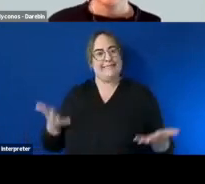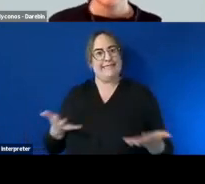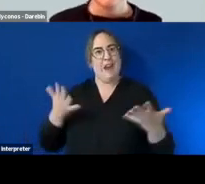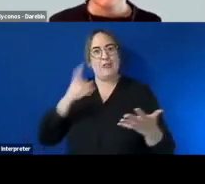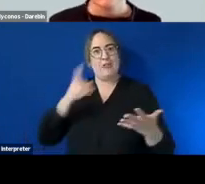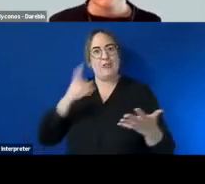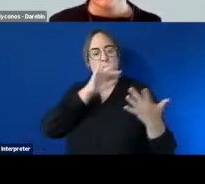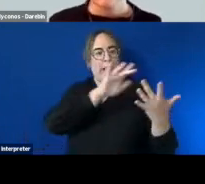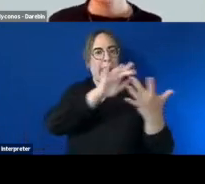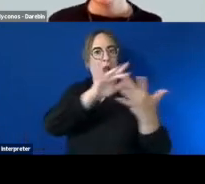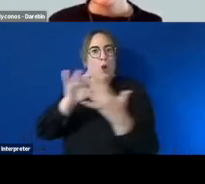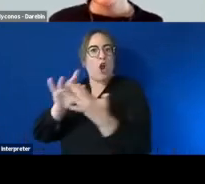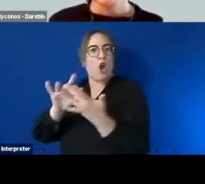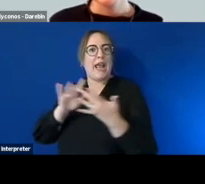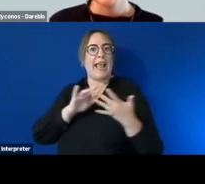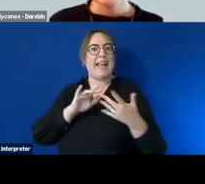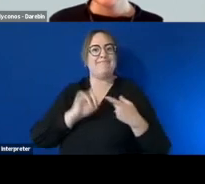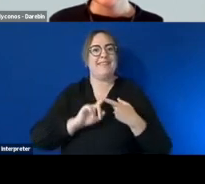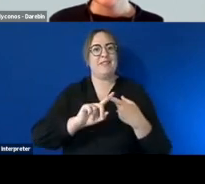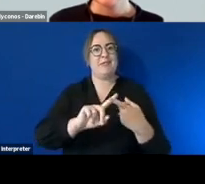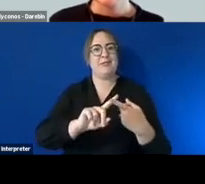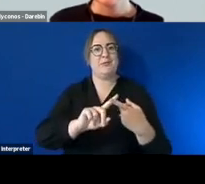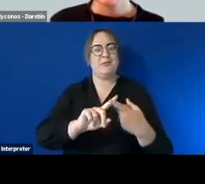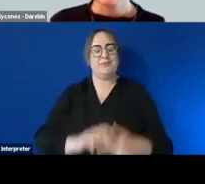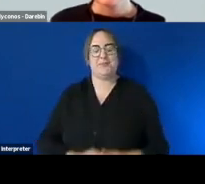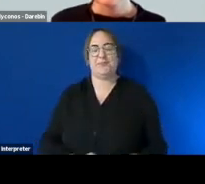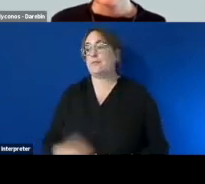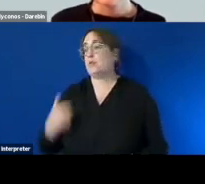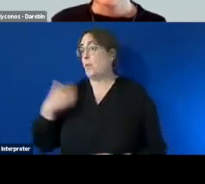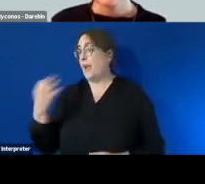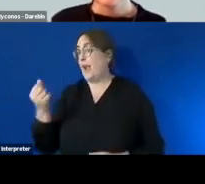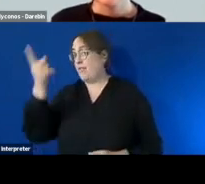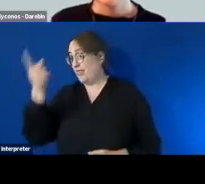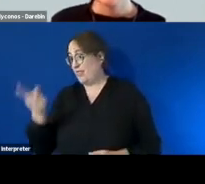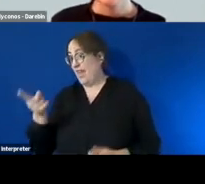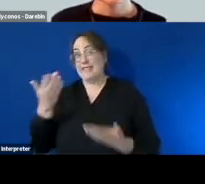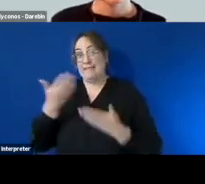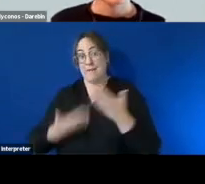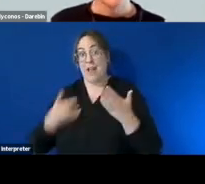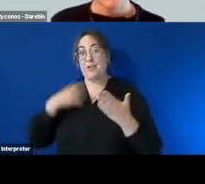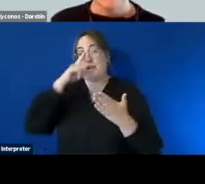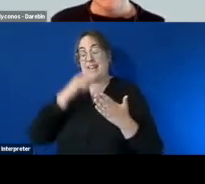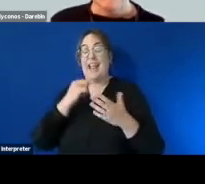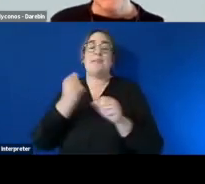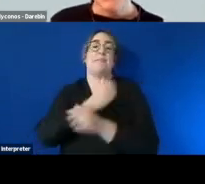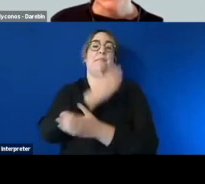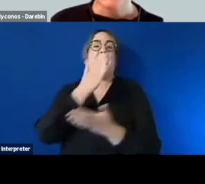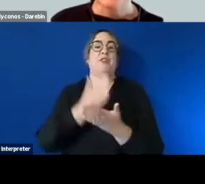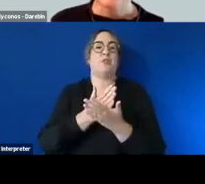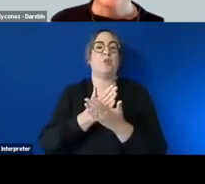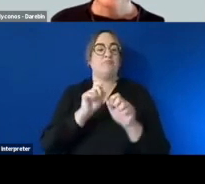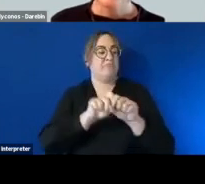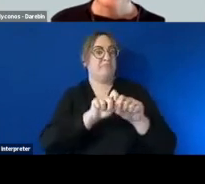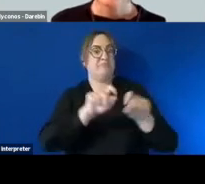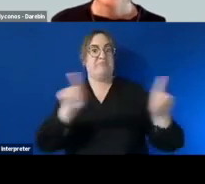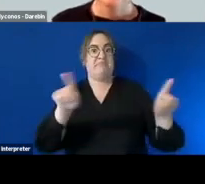these events so we do have those that information and we can make that available to everybody else if